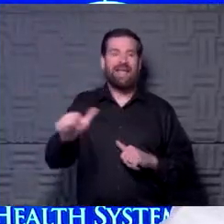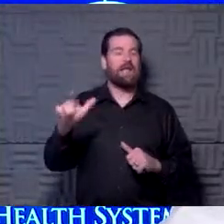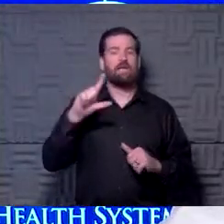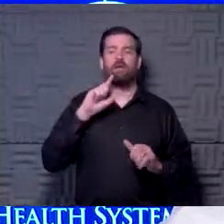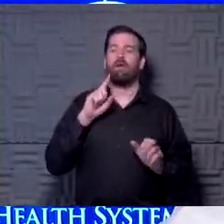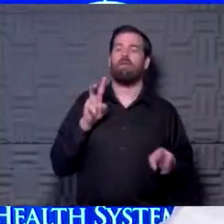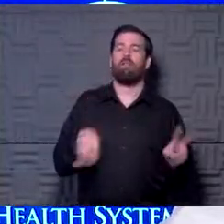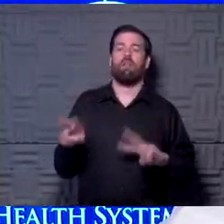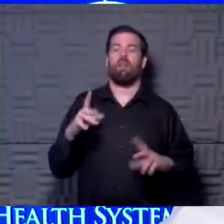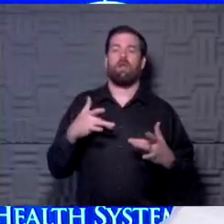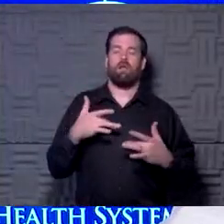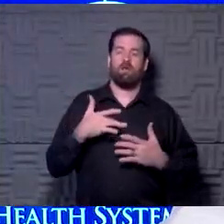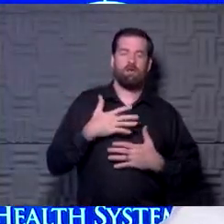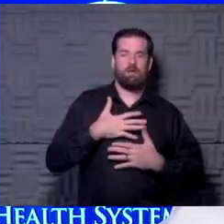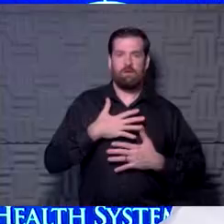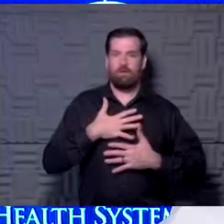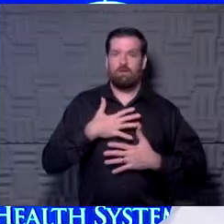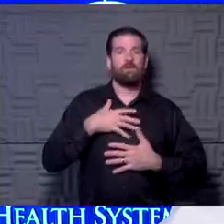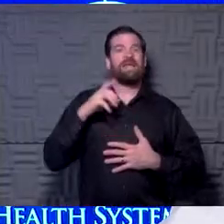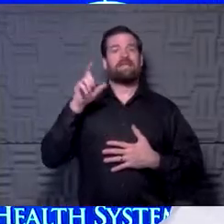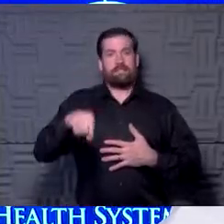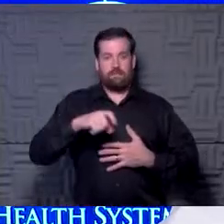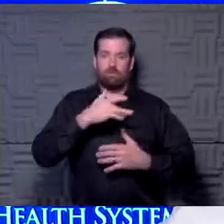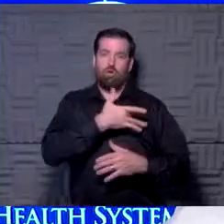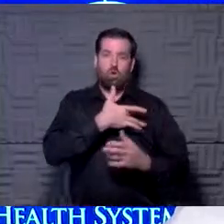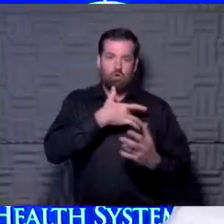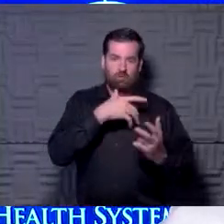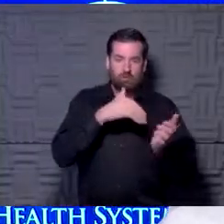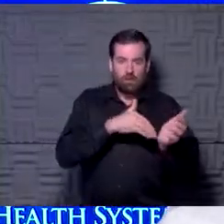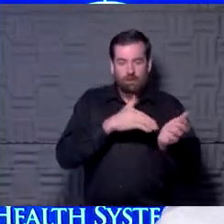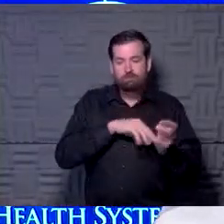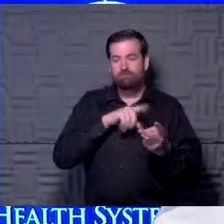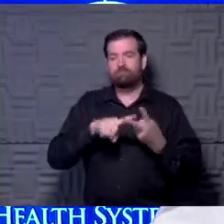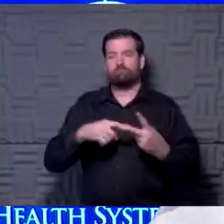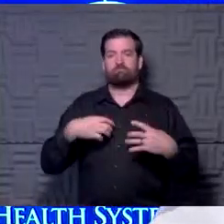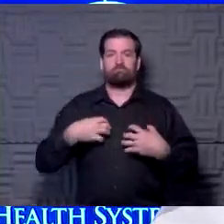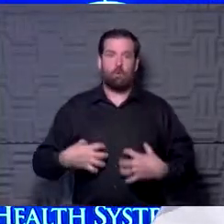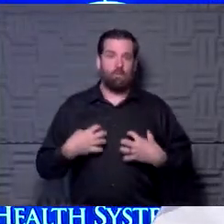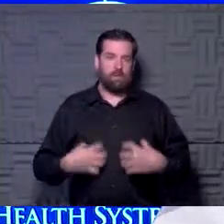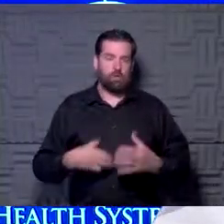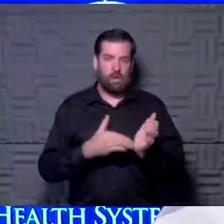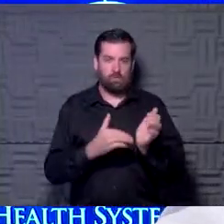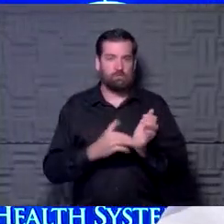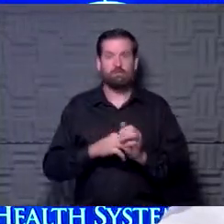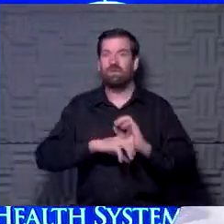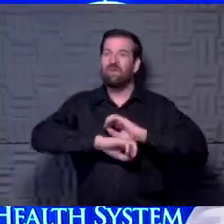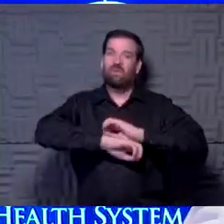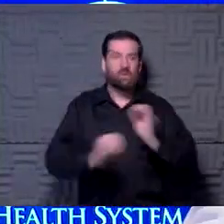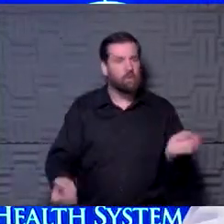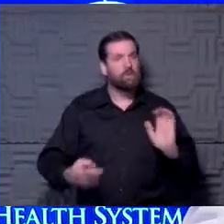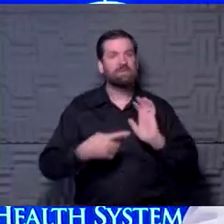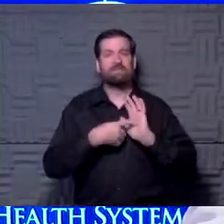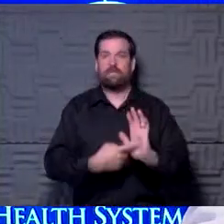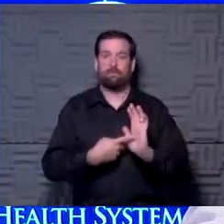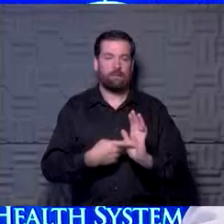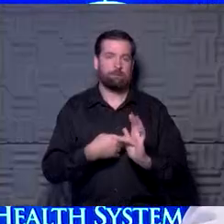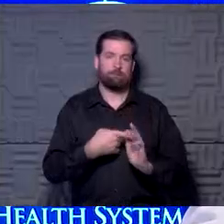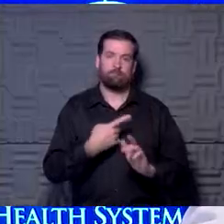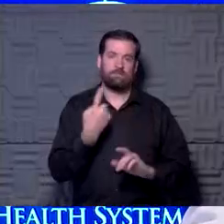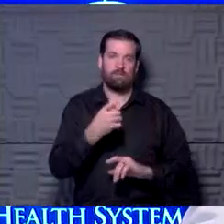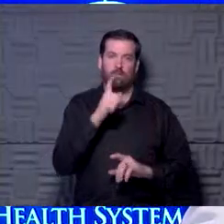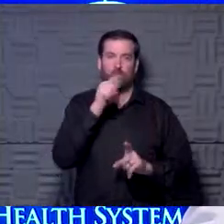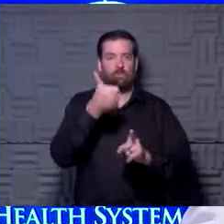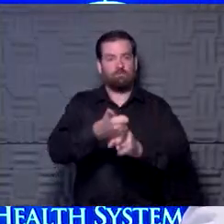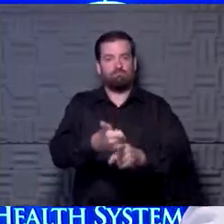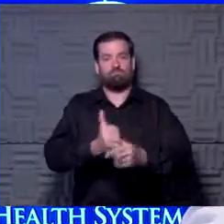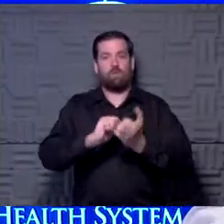shortness of breath, that person needs to be evaluated by a pulmonary and a heart doc, because that should not be a symptom post COVID in somebody who's a high